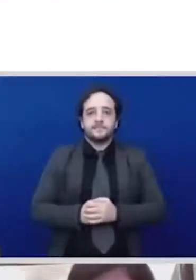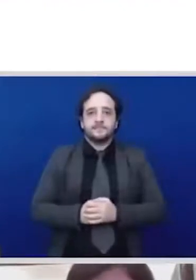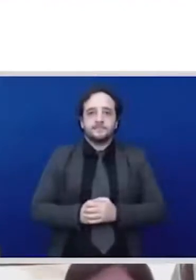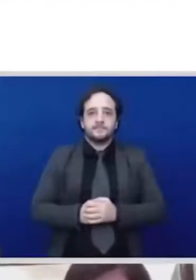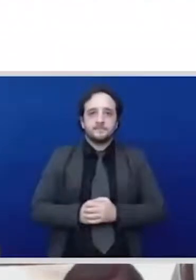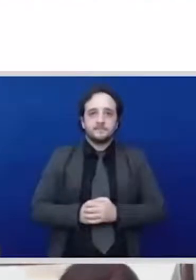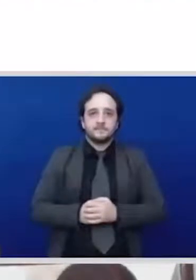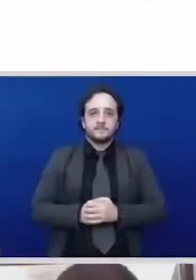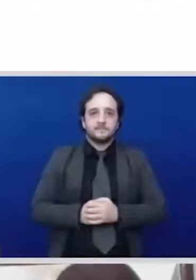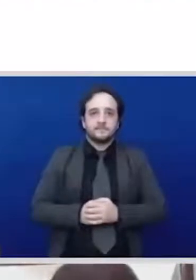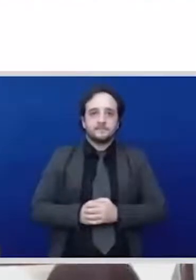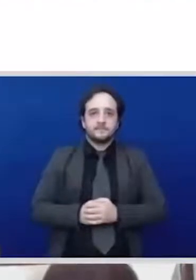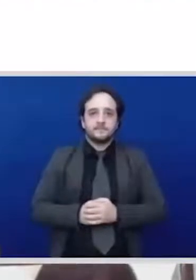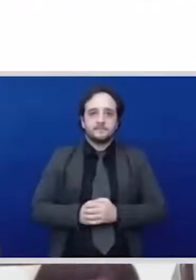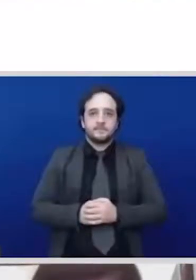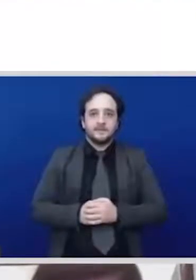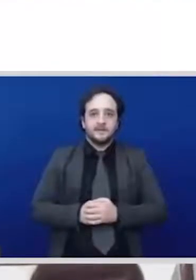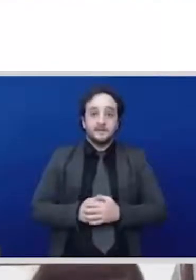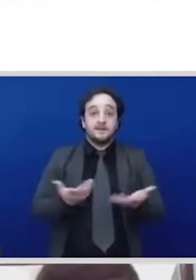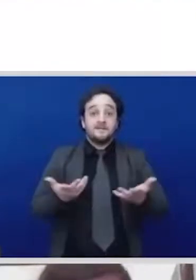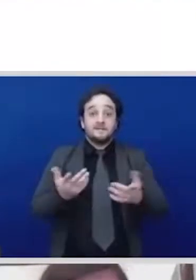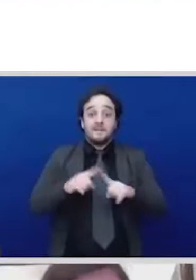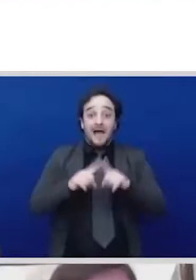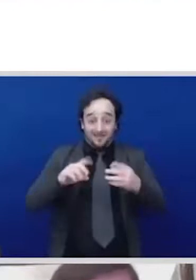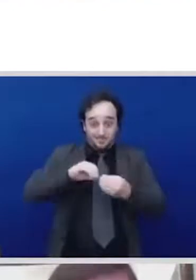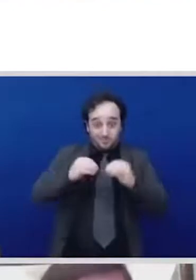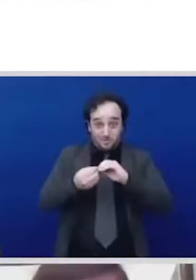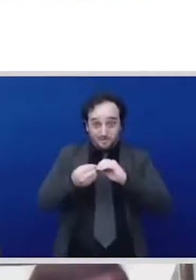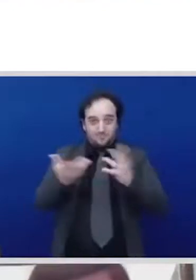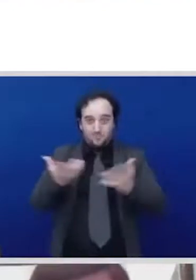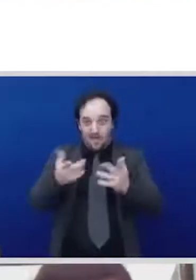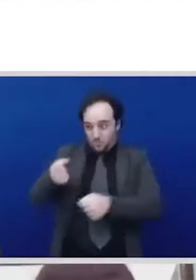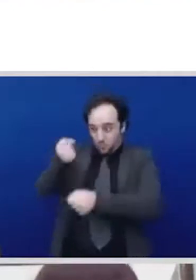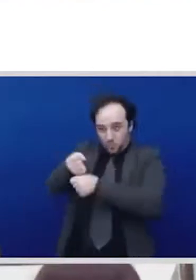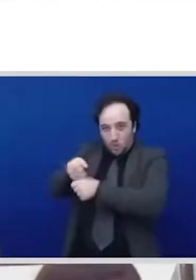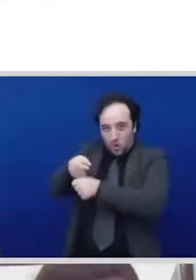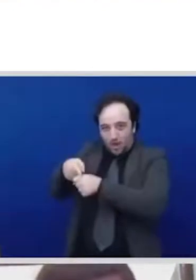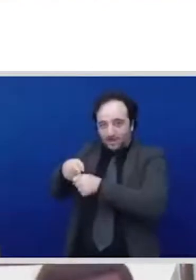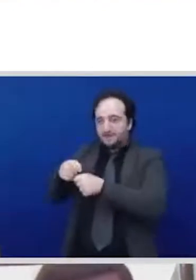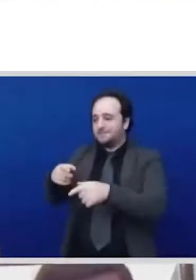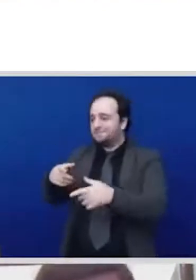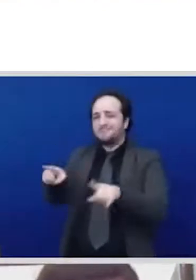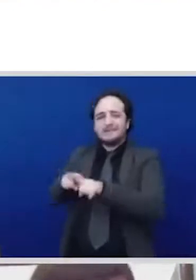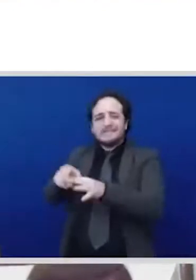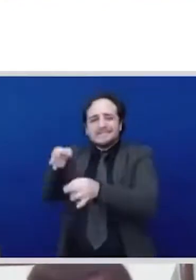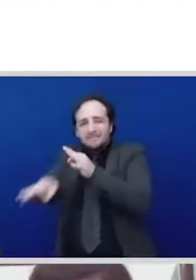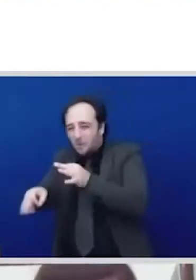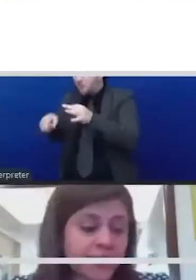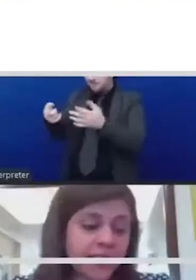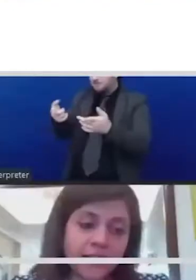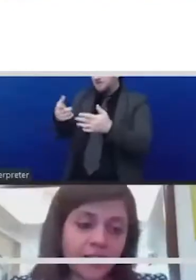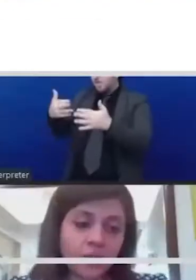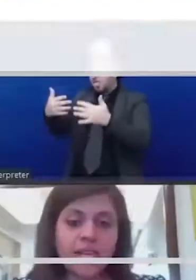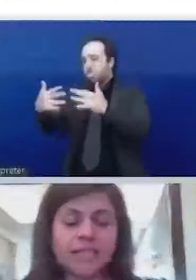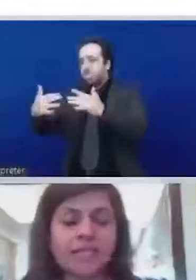course it completely restricted their mobility and access to public goods and this manifested